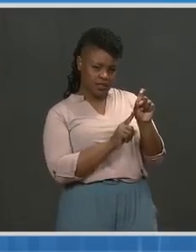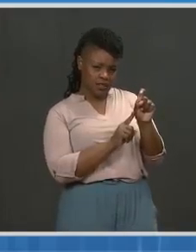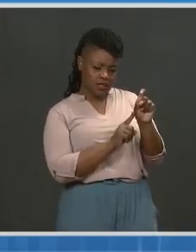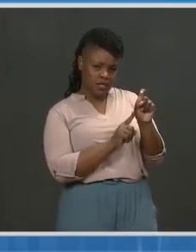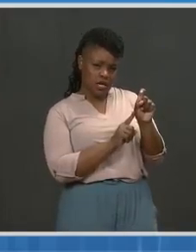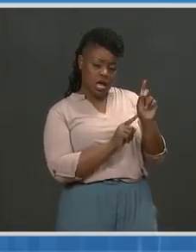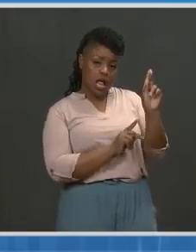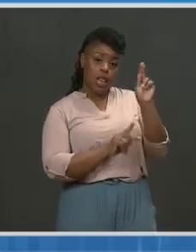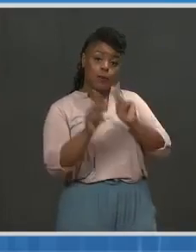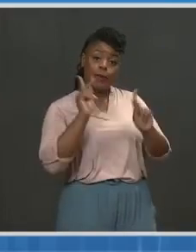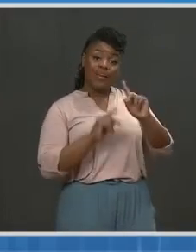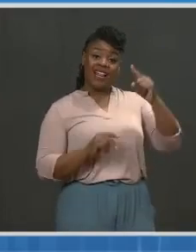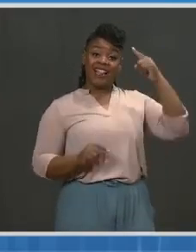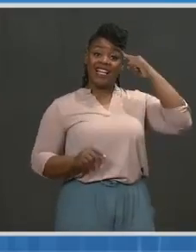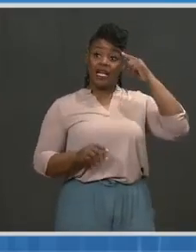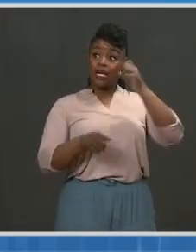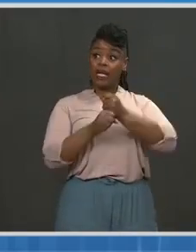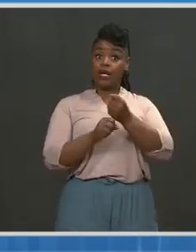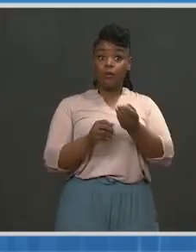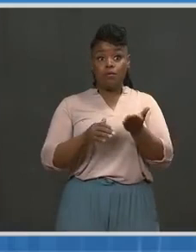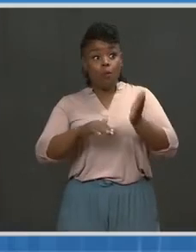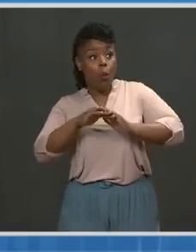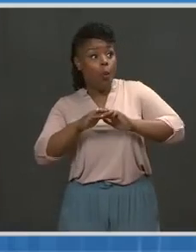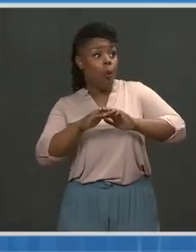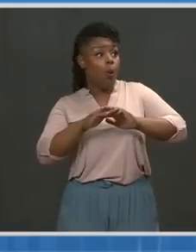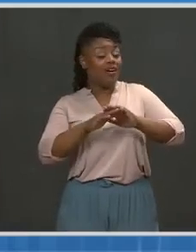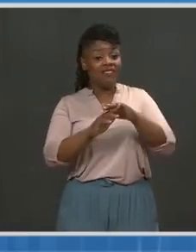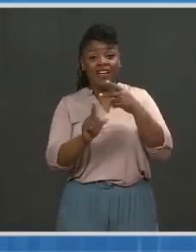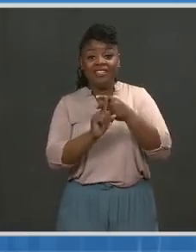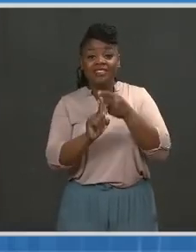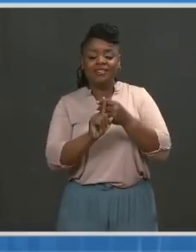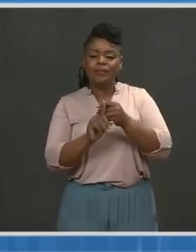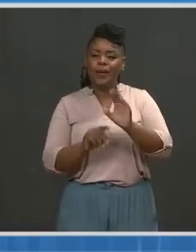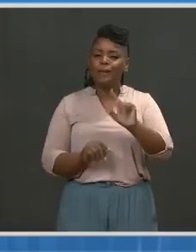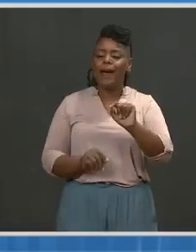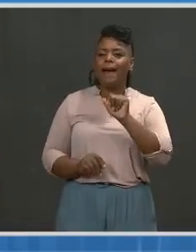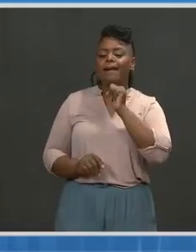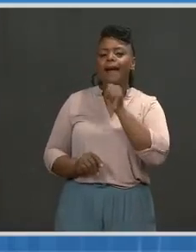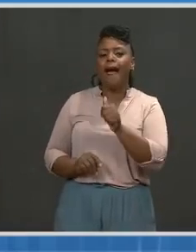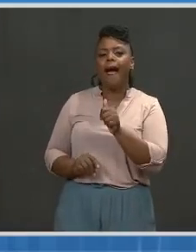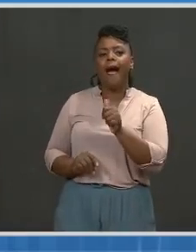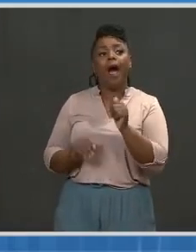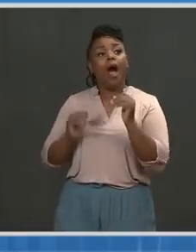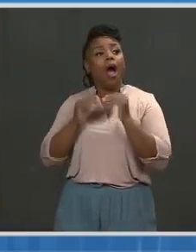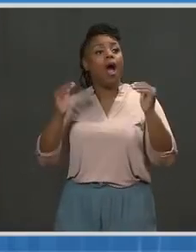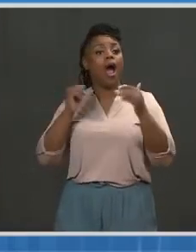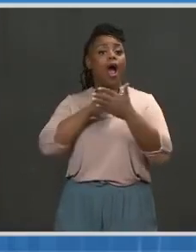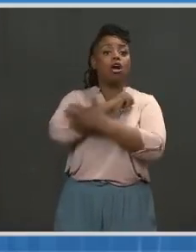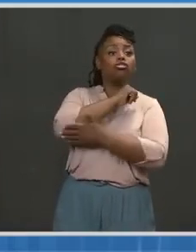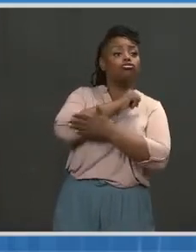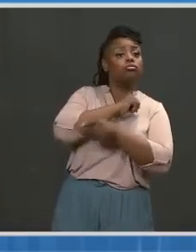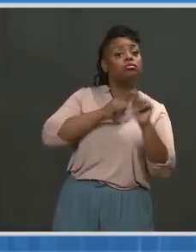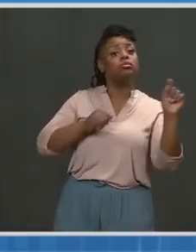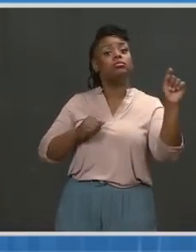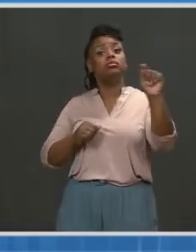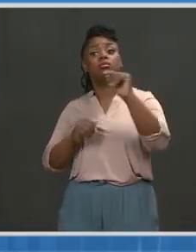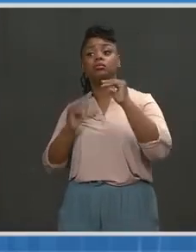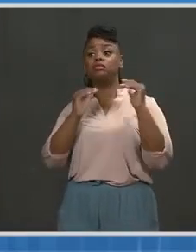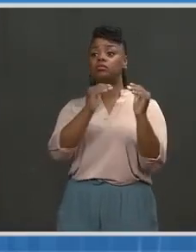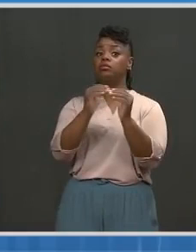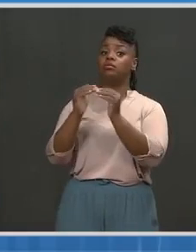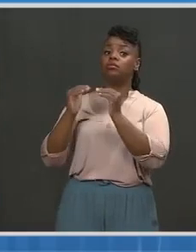and it gives false sense of security in rich countries. Do you believe global inequality access to vaccines or